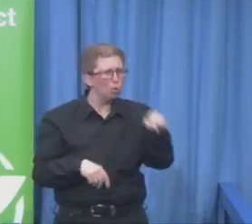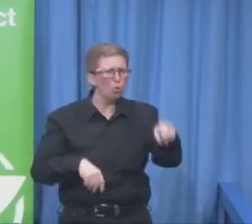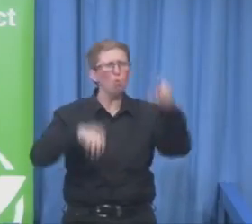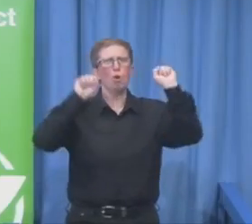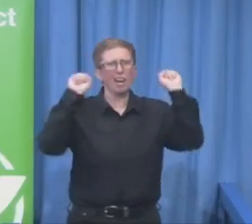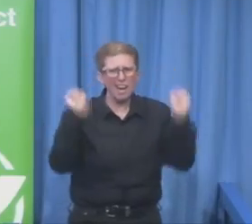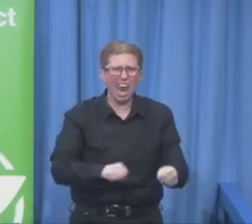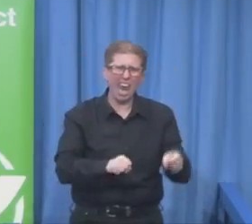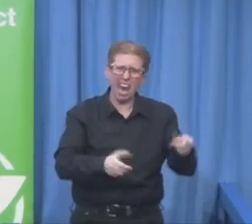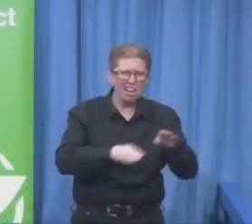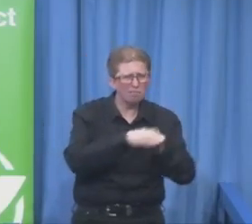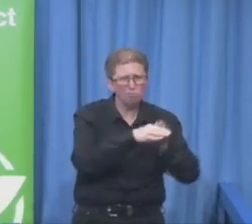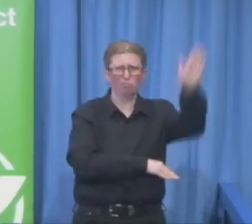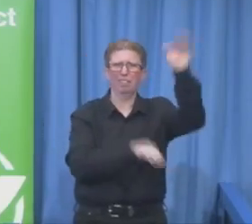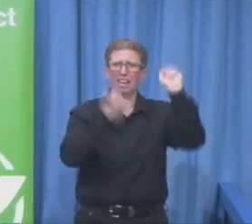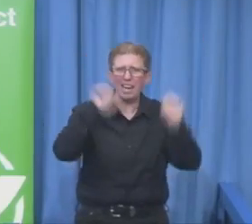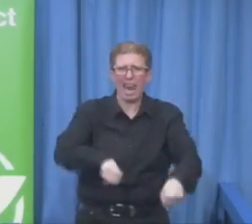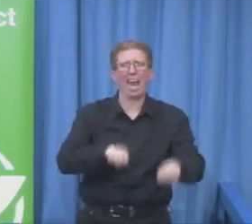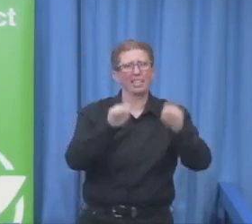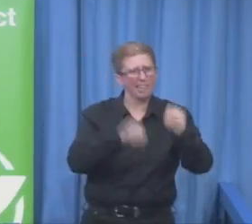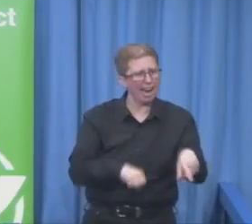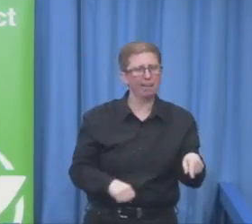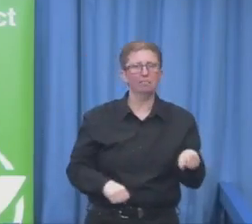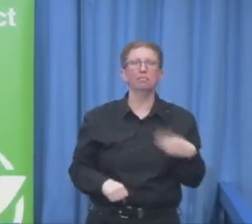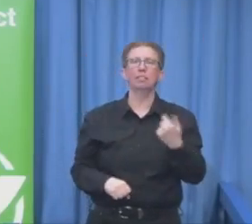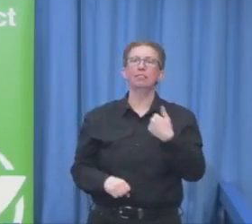take the next great step.